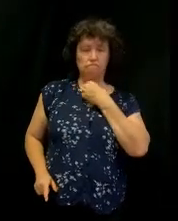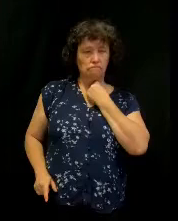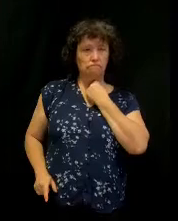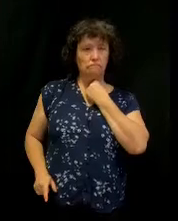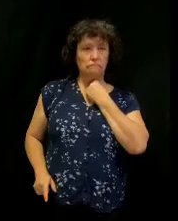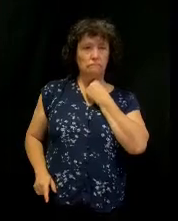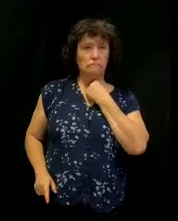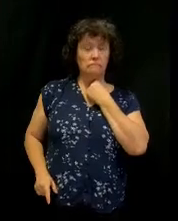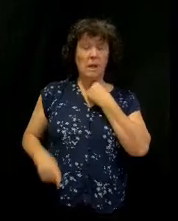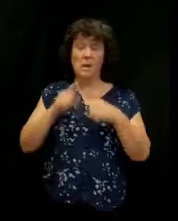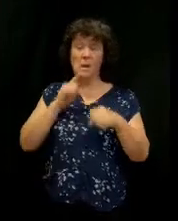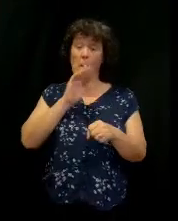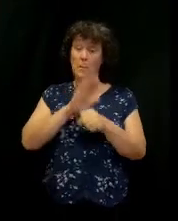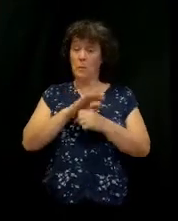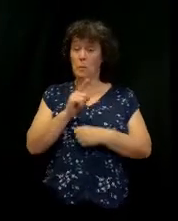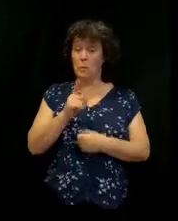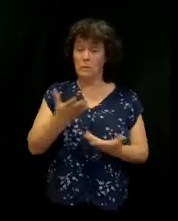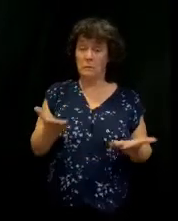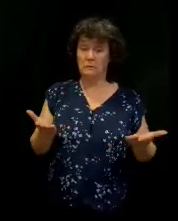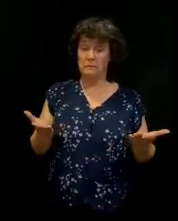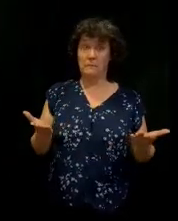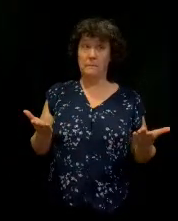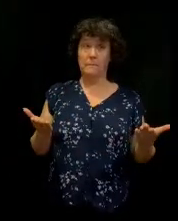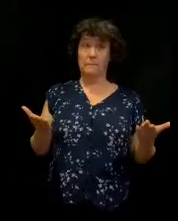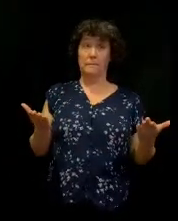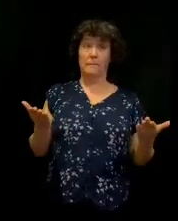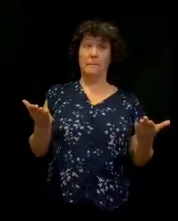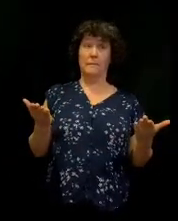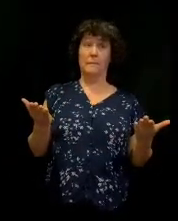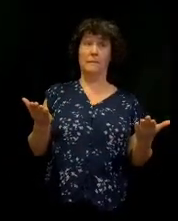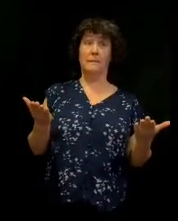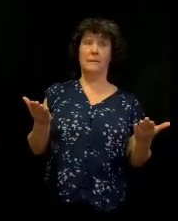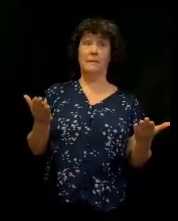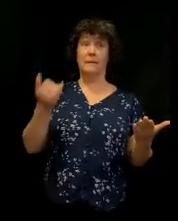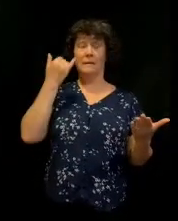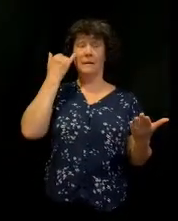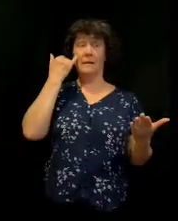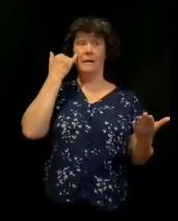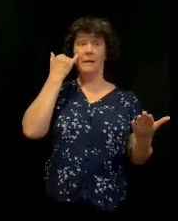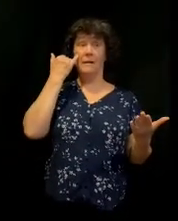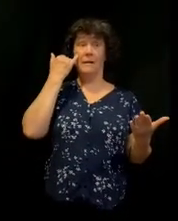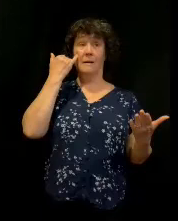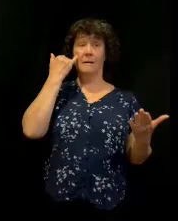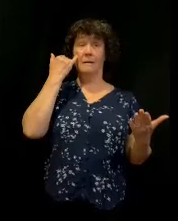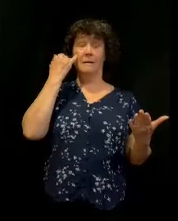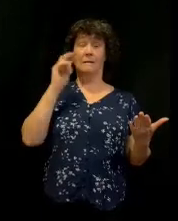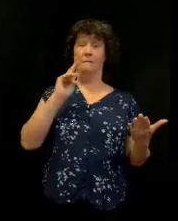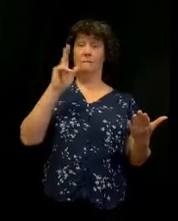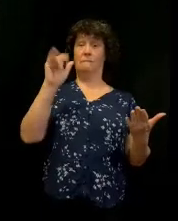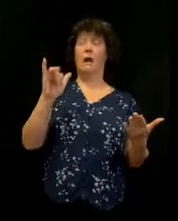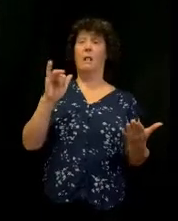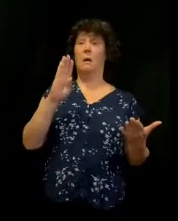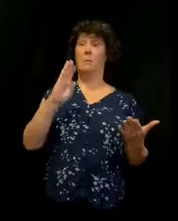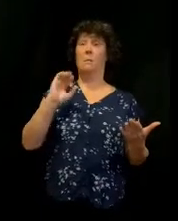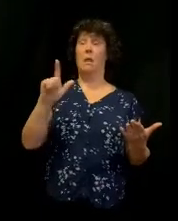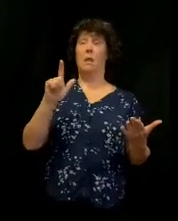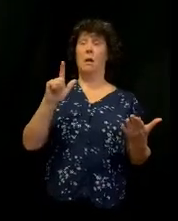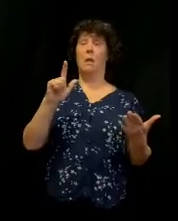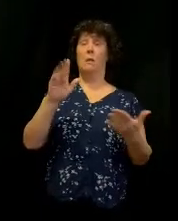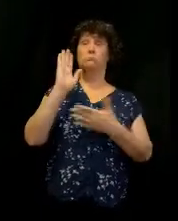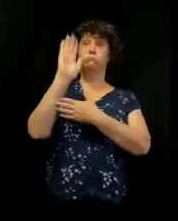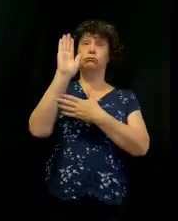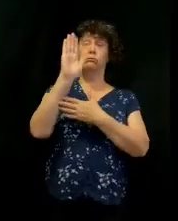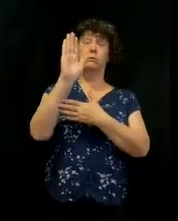Well, I'll guarantee you one thing. Can I help you? If you're on your travel volleyball team, travel baseball team, I'm not against any of that.